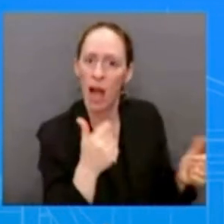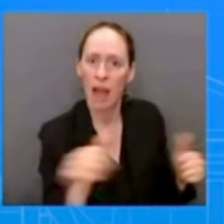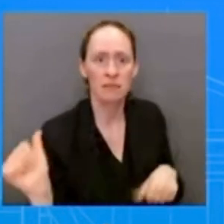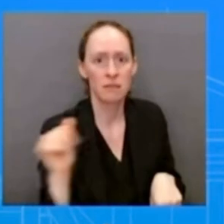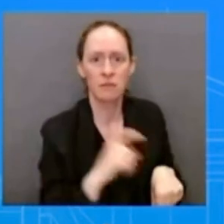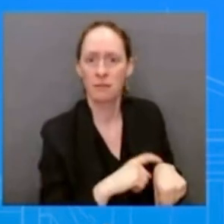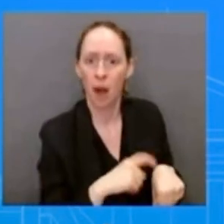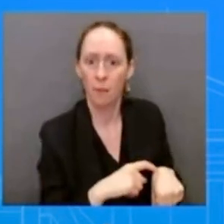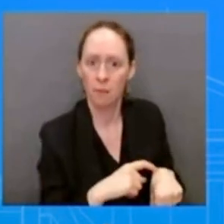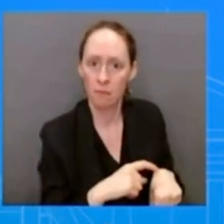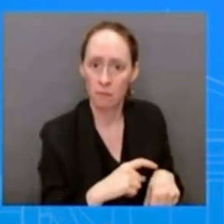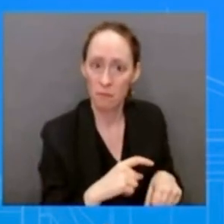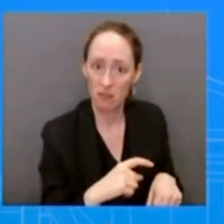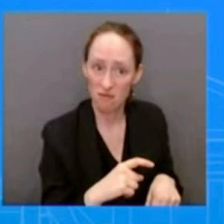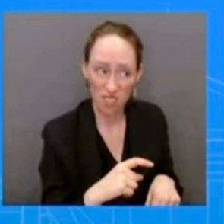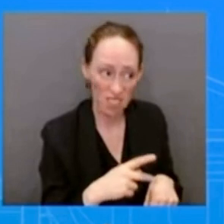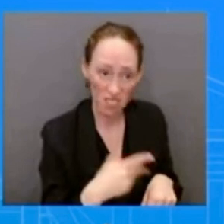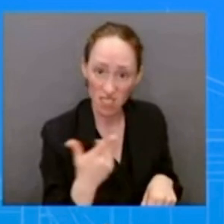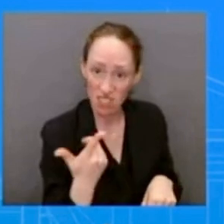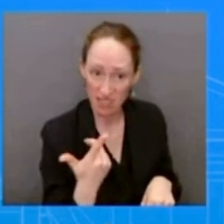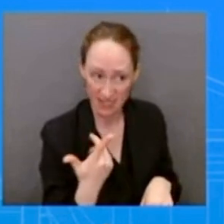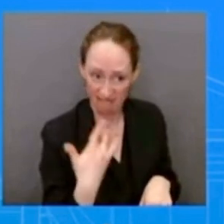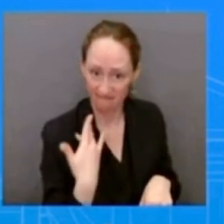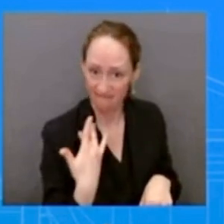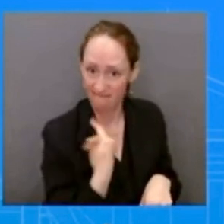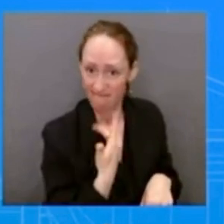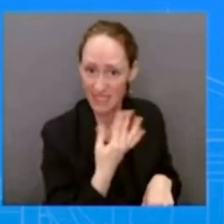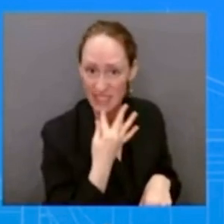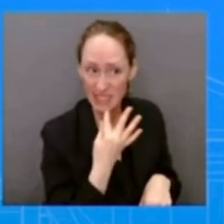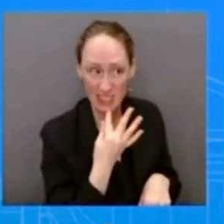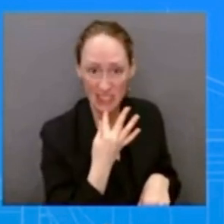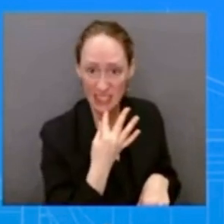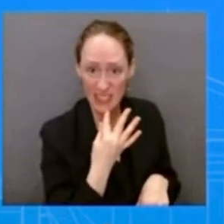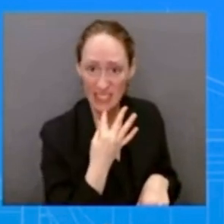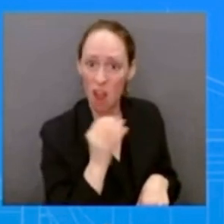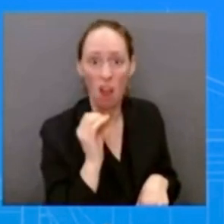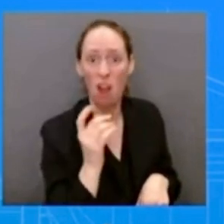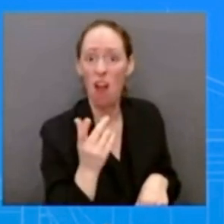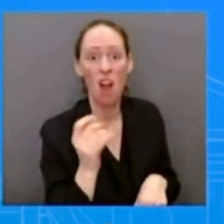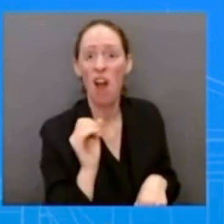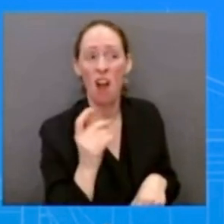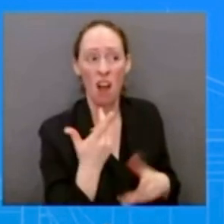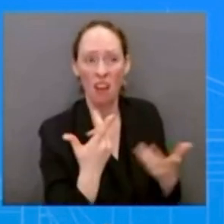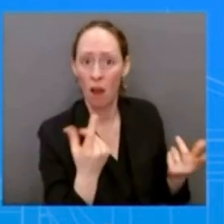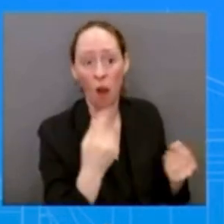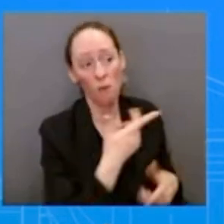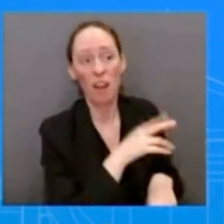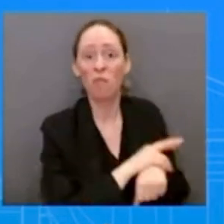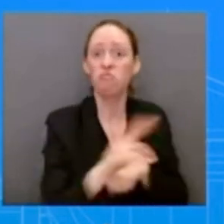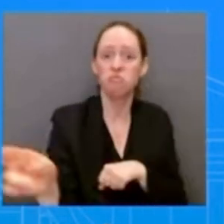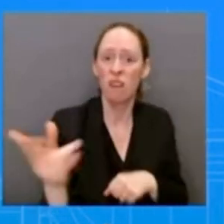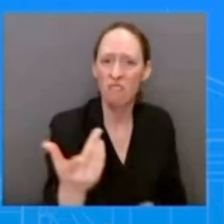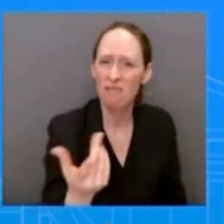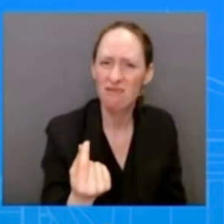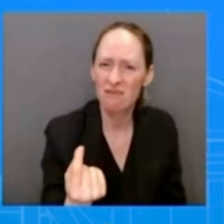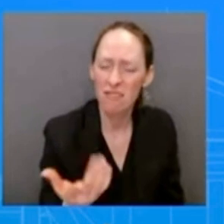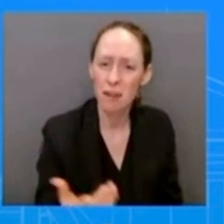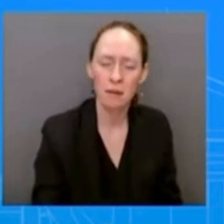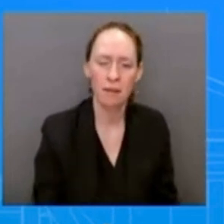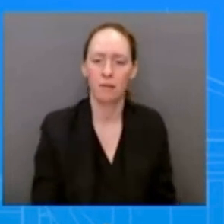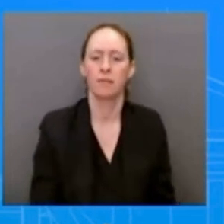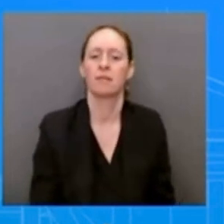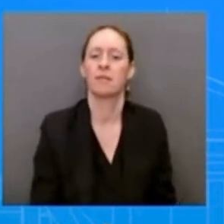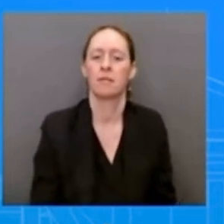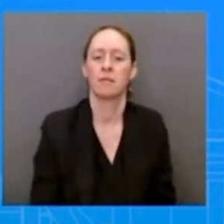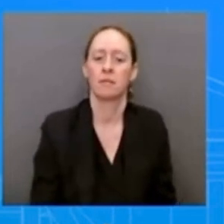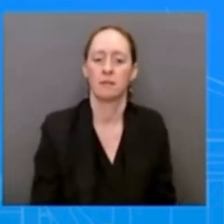we watch it as closely as we can there's no indications or no information at this time that would lead us to believe that some